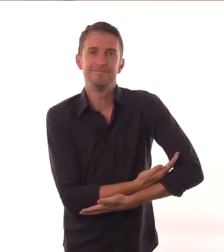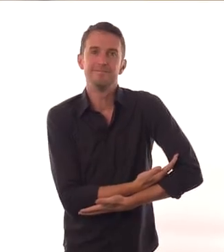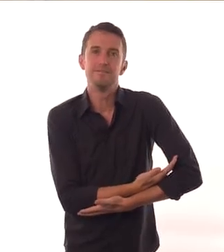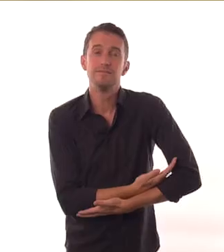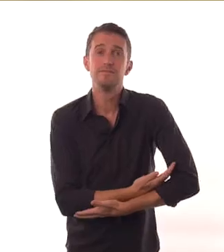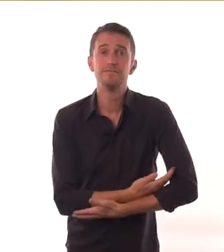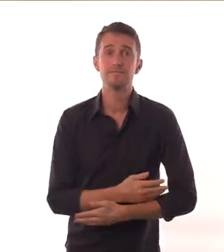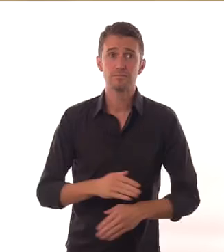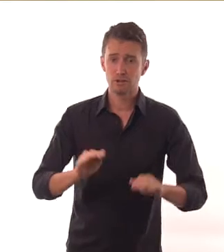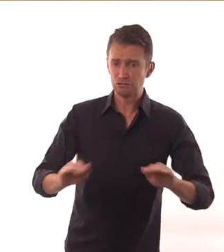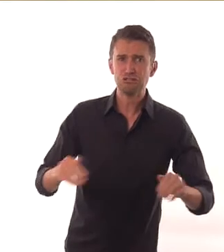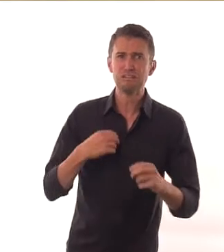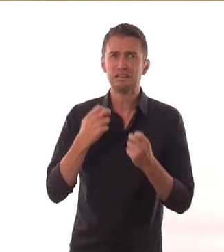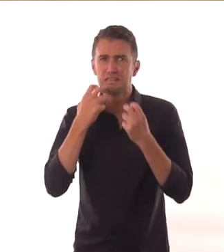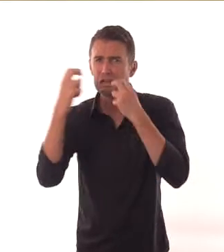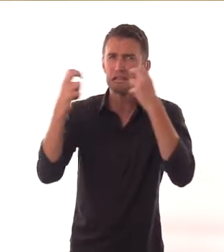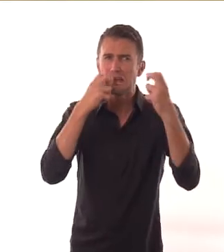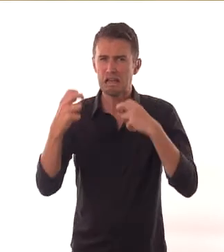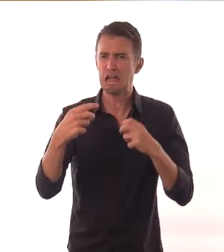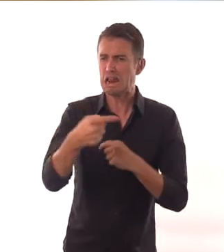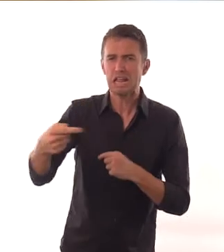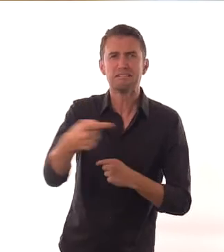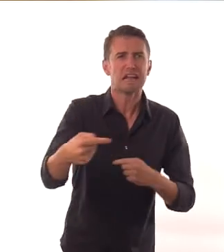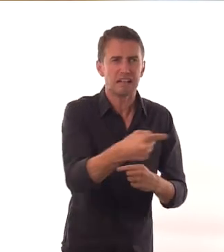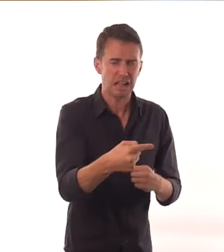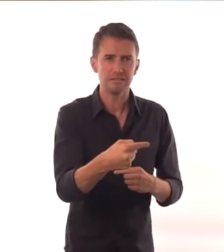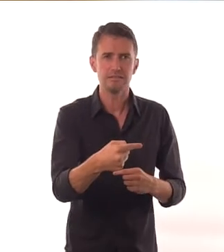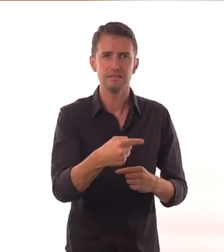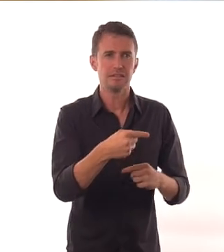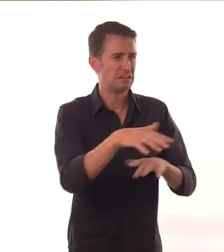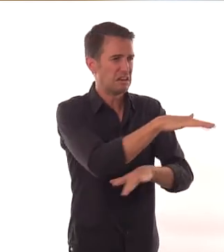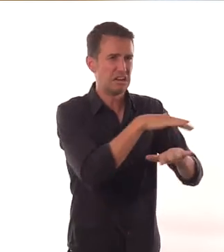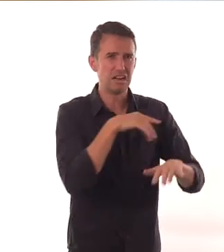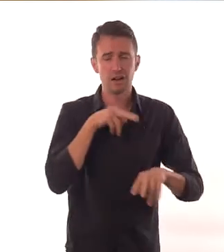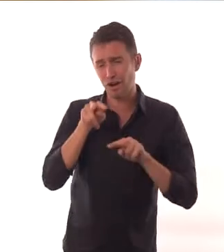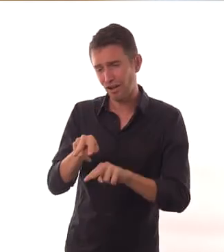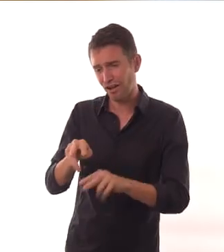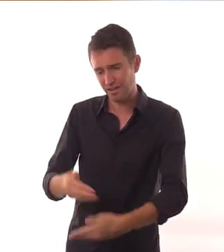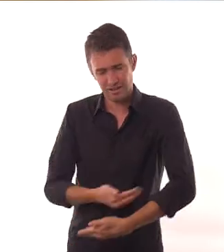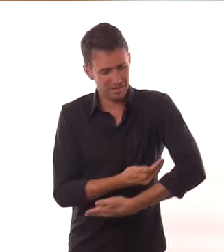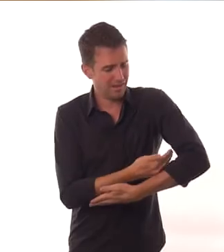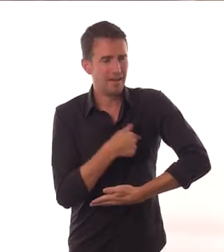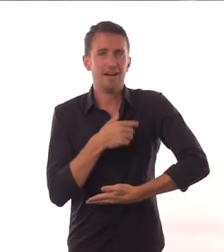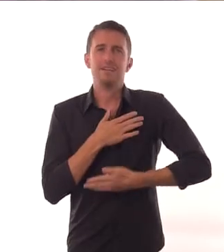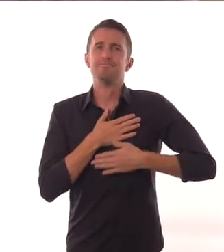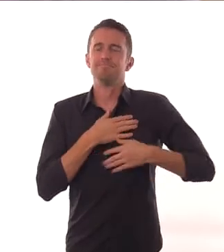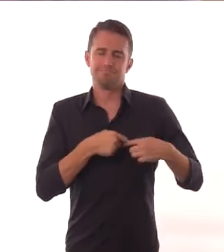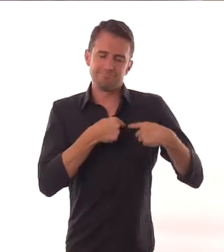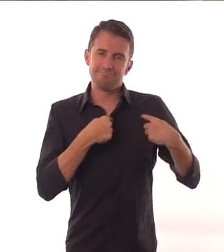They squall, they scream, they're unpleasant. But then suddenly I had this little bee and I just, it was amazing.